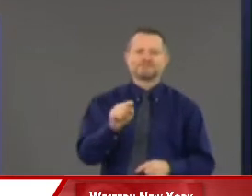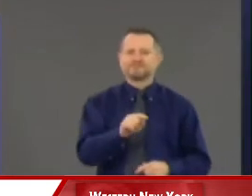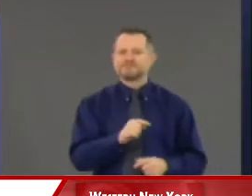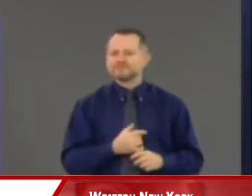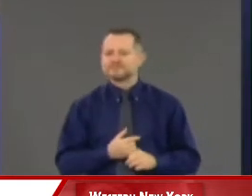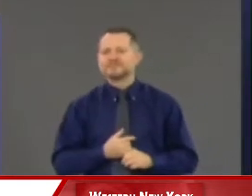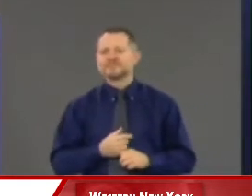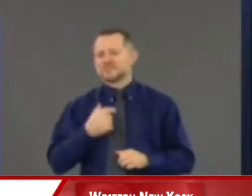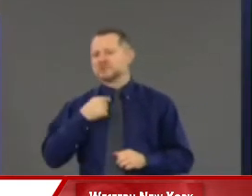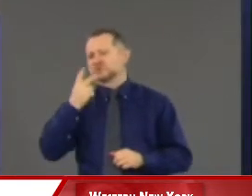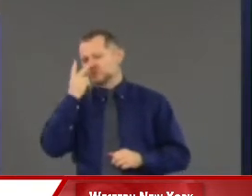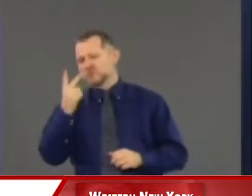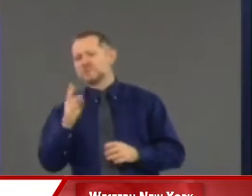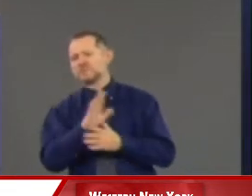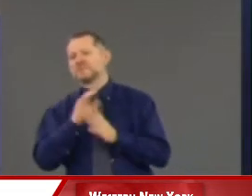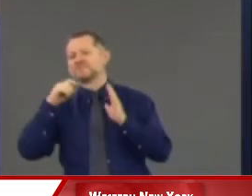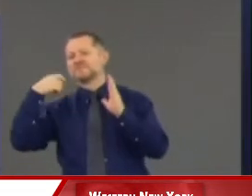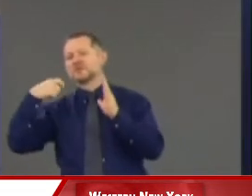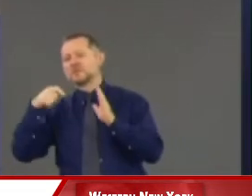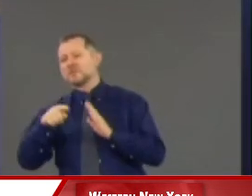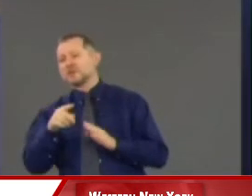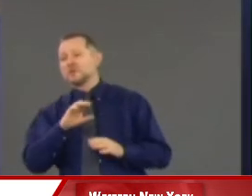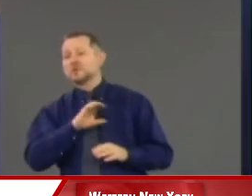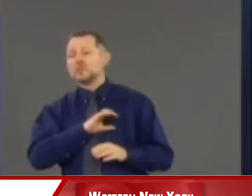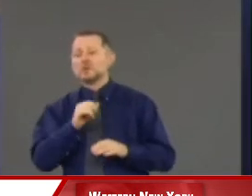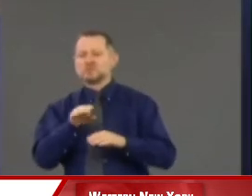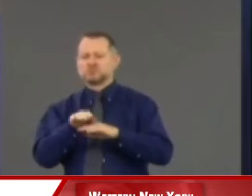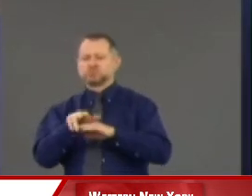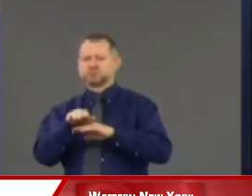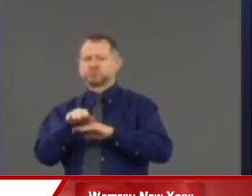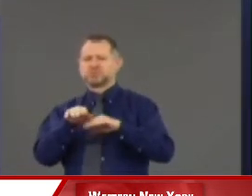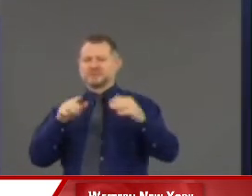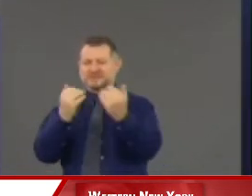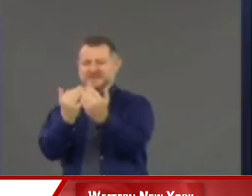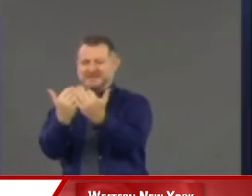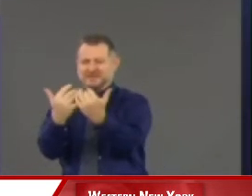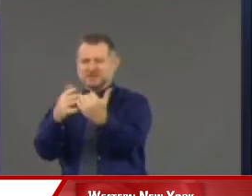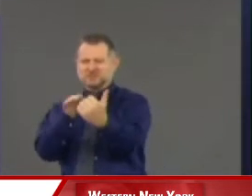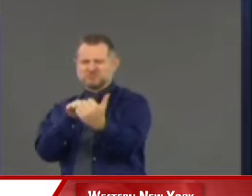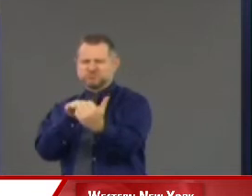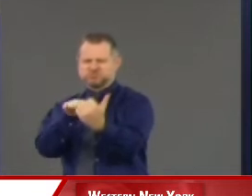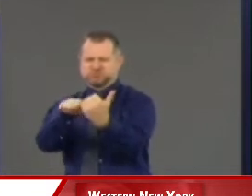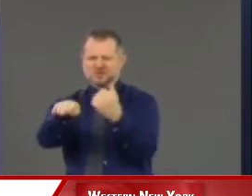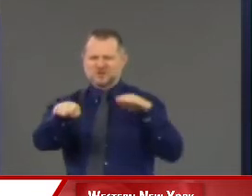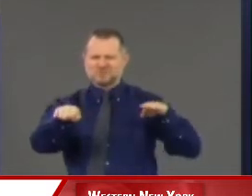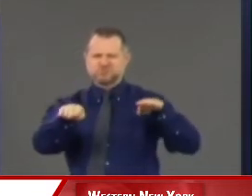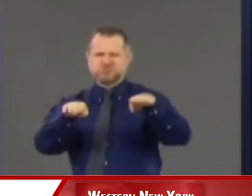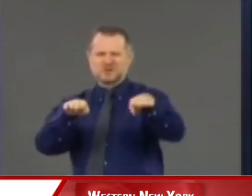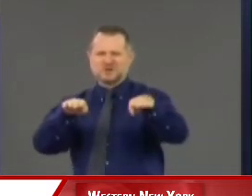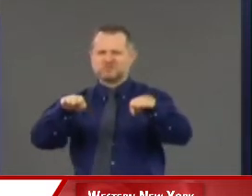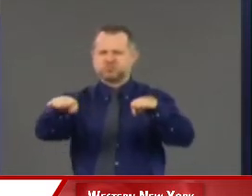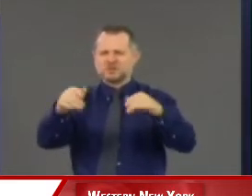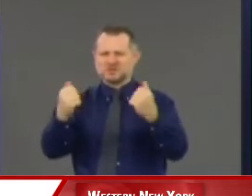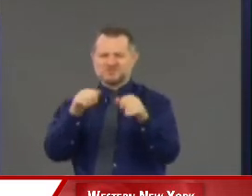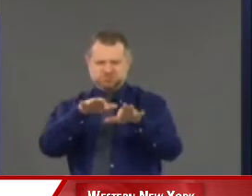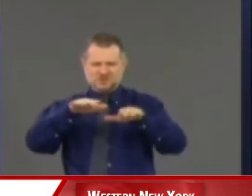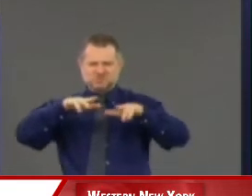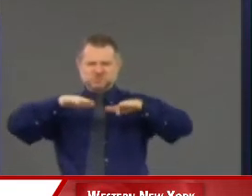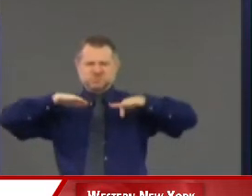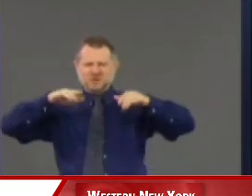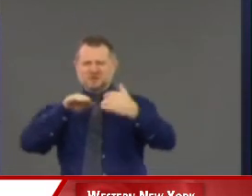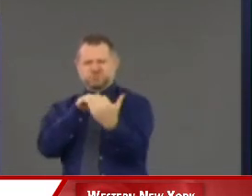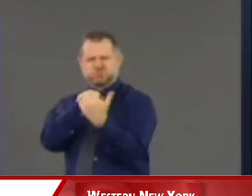videos of NYPD cars driving into a crowd that are very disturbing. Pulling a mask